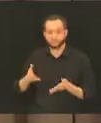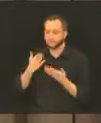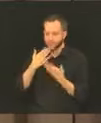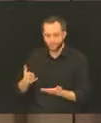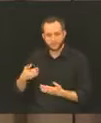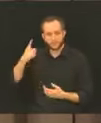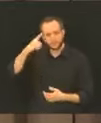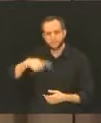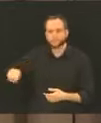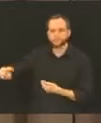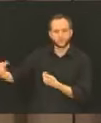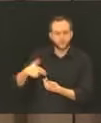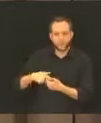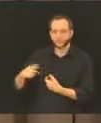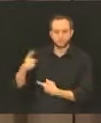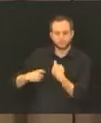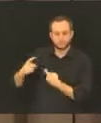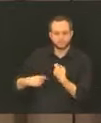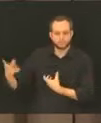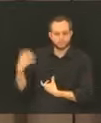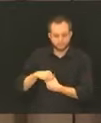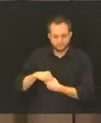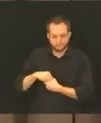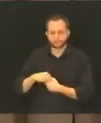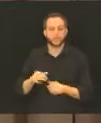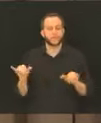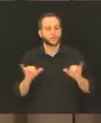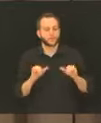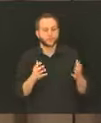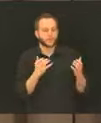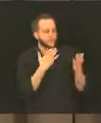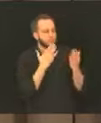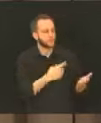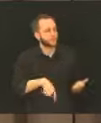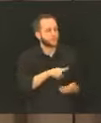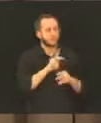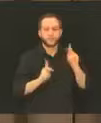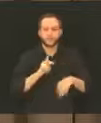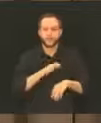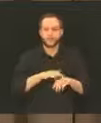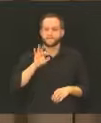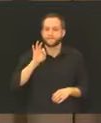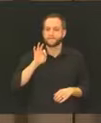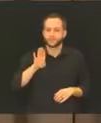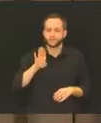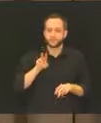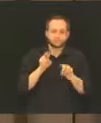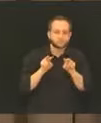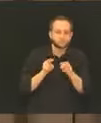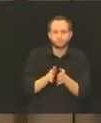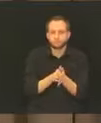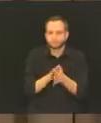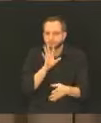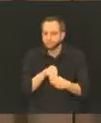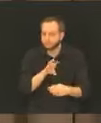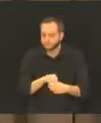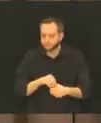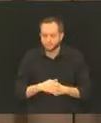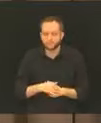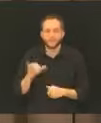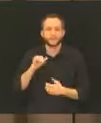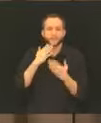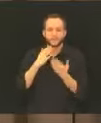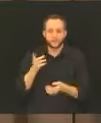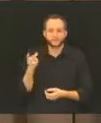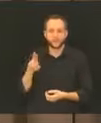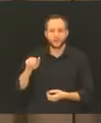questions and participated. I want to thank the people who are watching on Facebook for being engaged on this topic. And thank you so much to Dr. Arreola